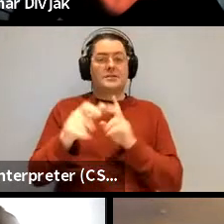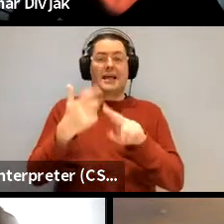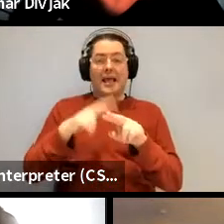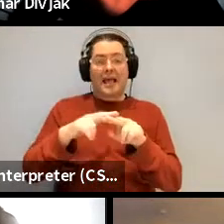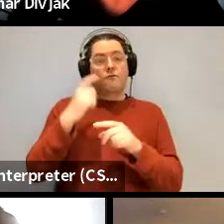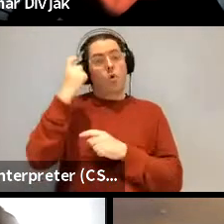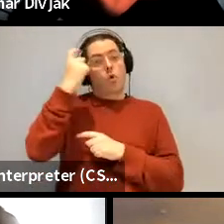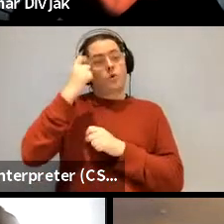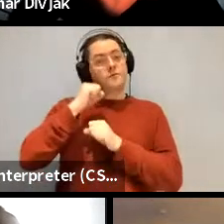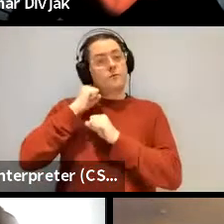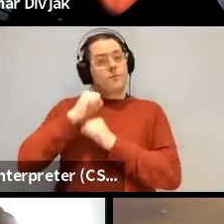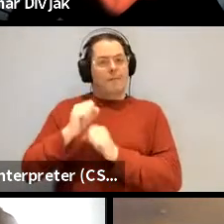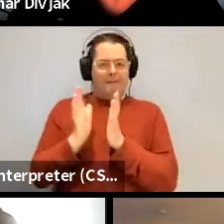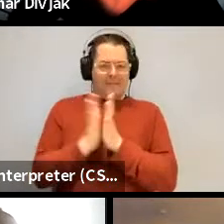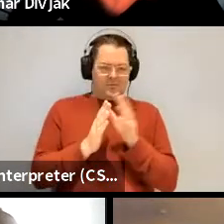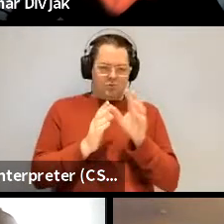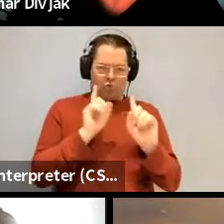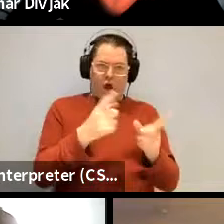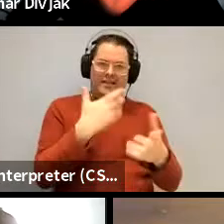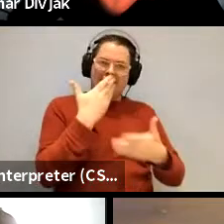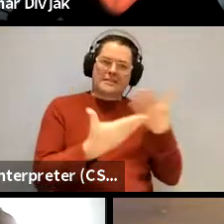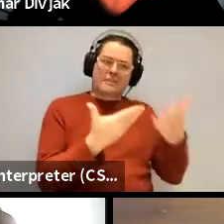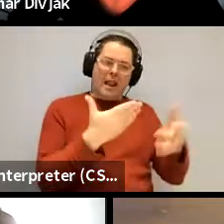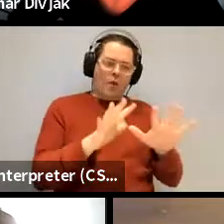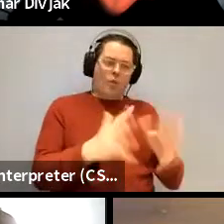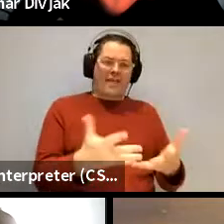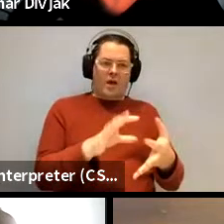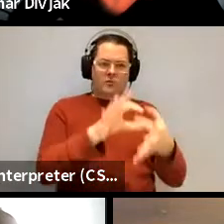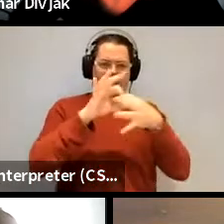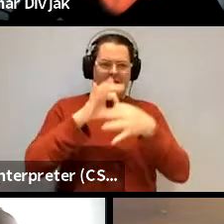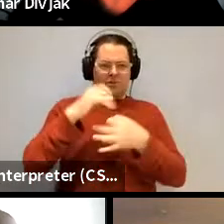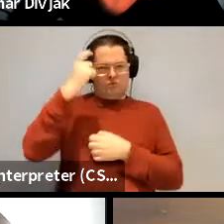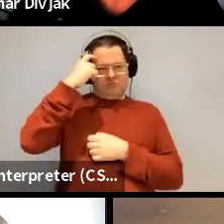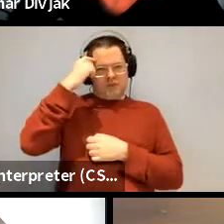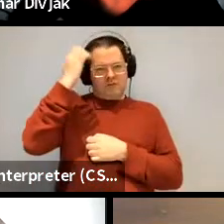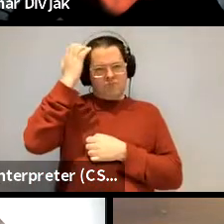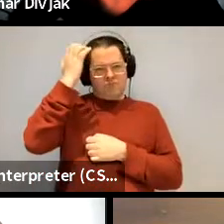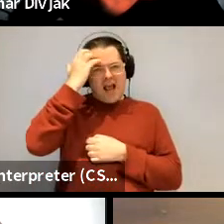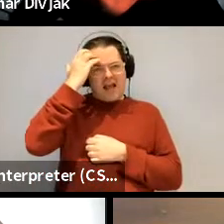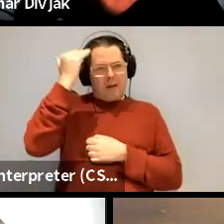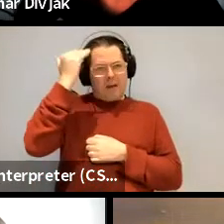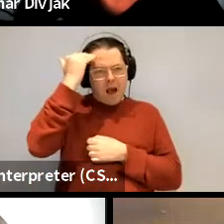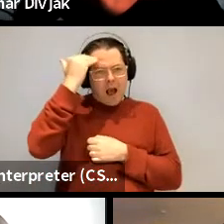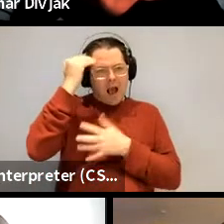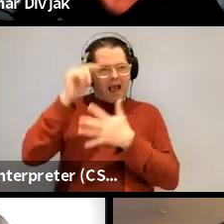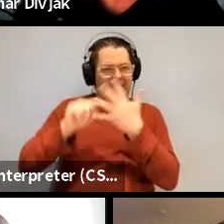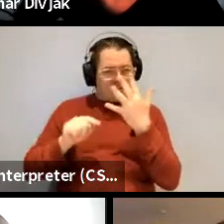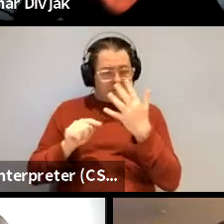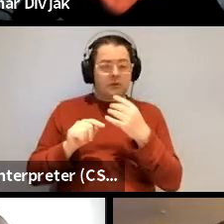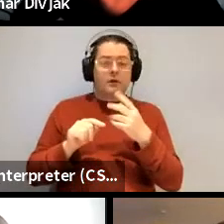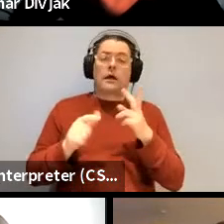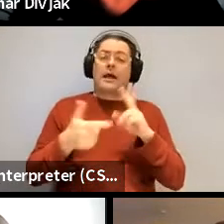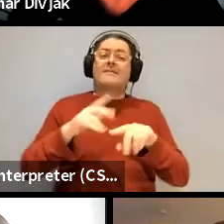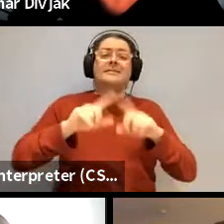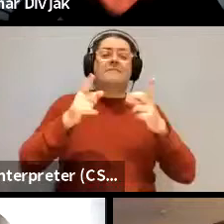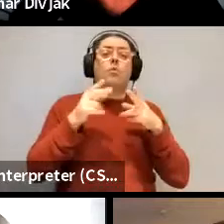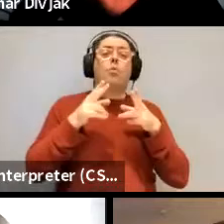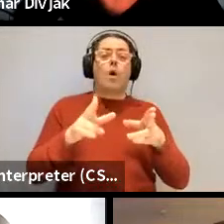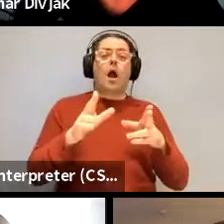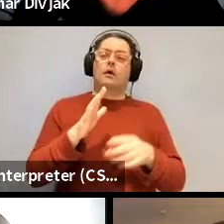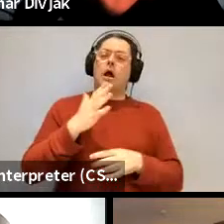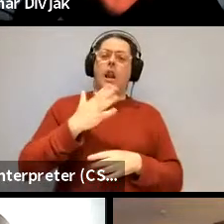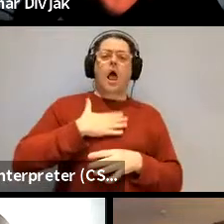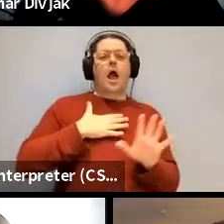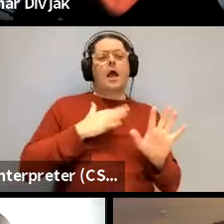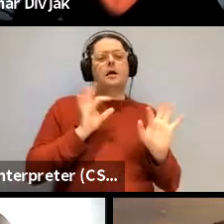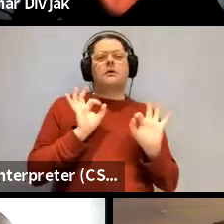cognitive commitment but perhaps if you subscribe to like the most elegant or efficient or whatever then you don't necessarily have to go down that